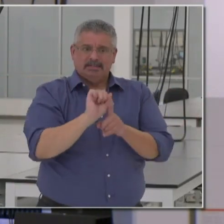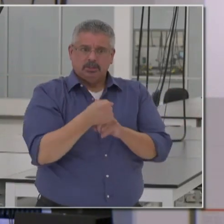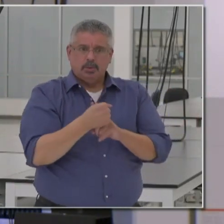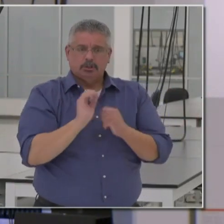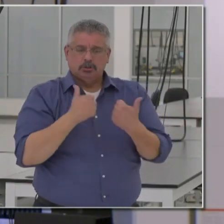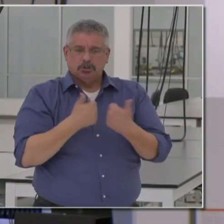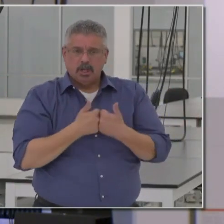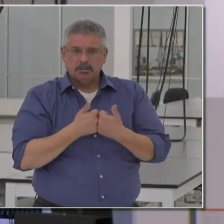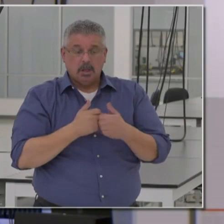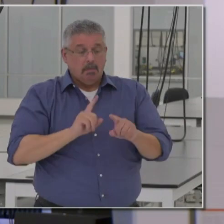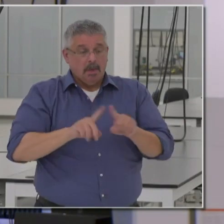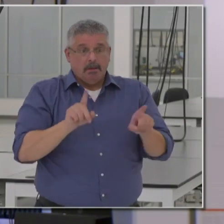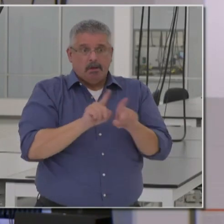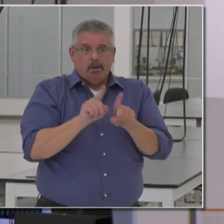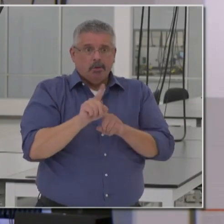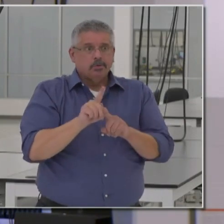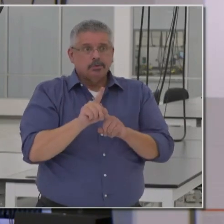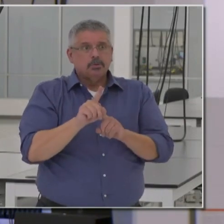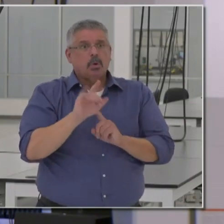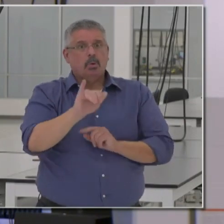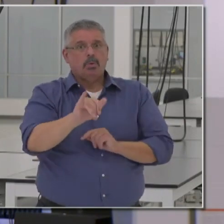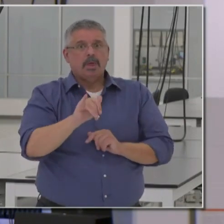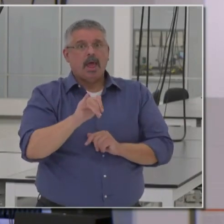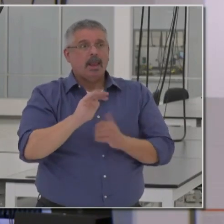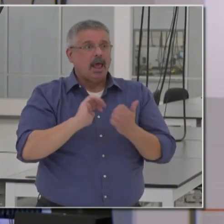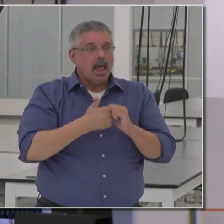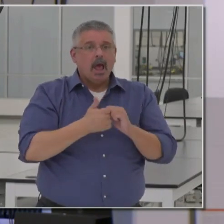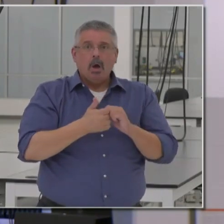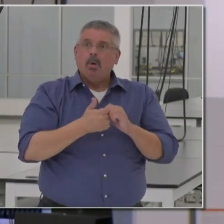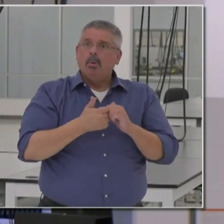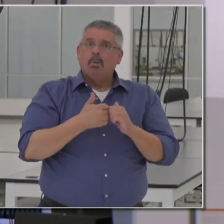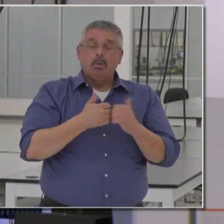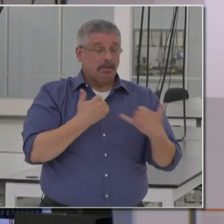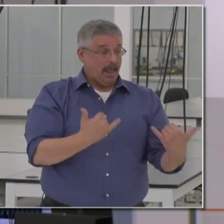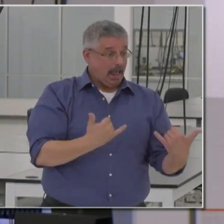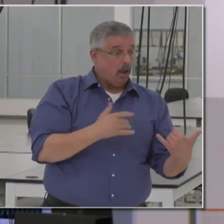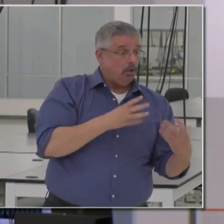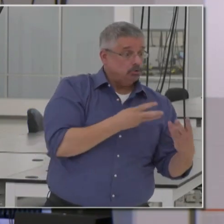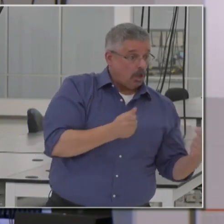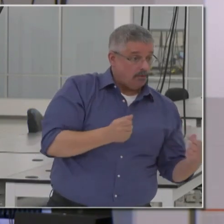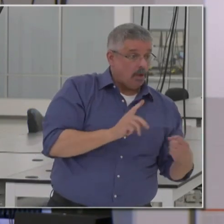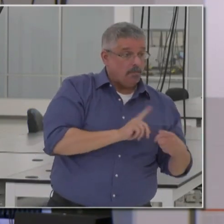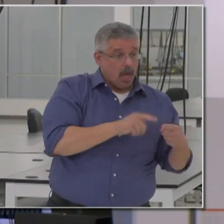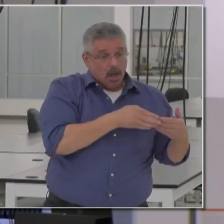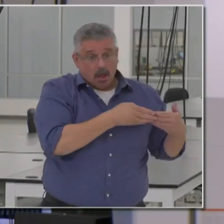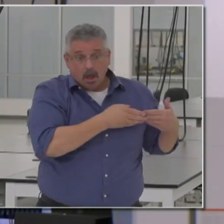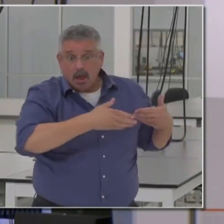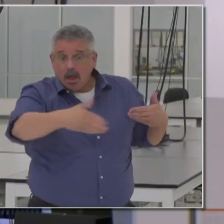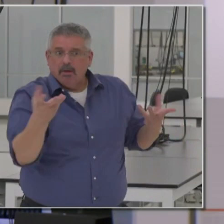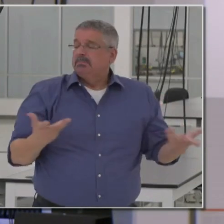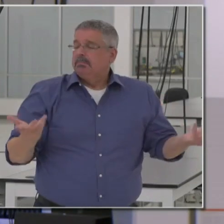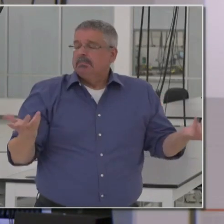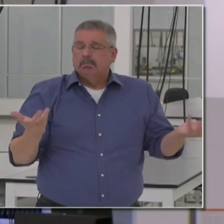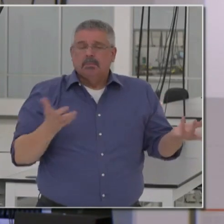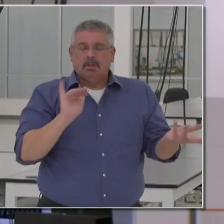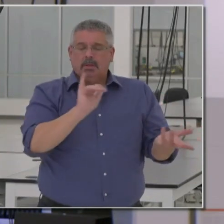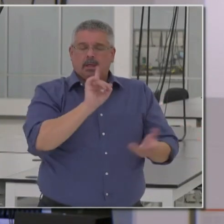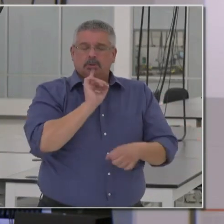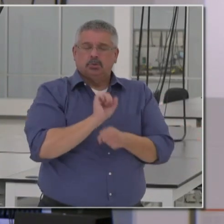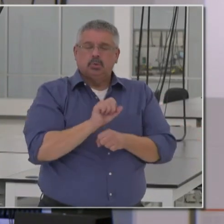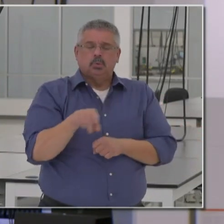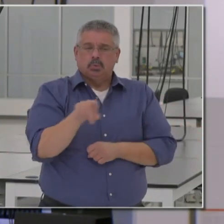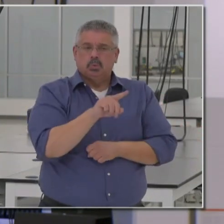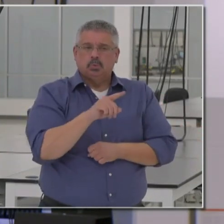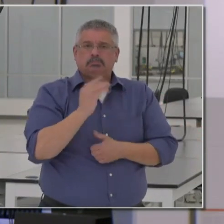challenge, but also address the medium and long term challenges to once and for all fix the EDD. I can assure you